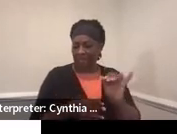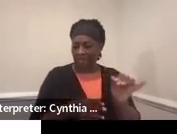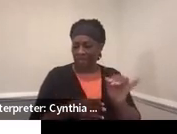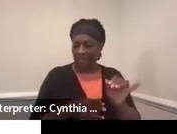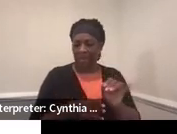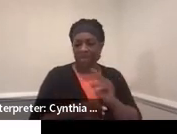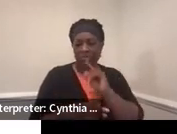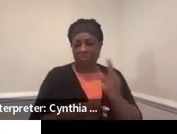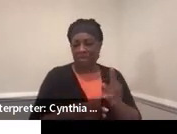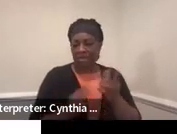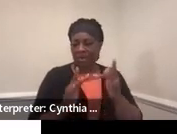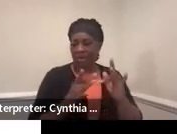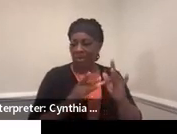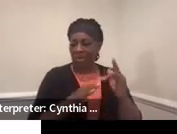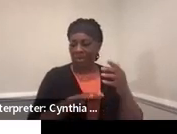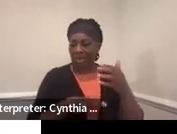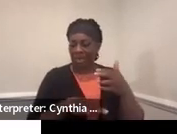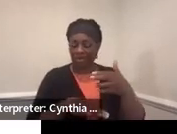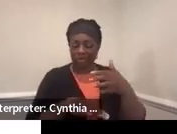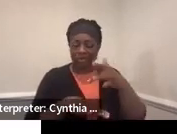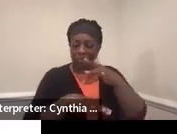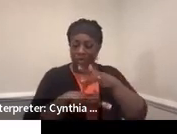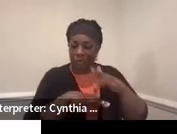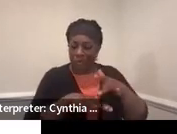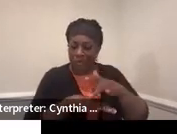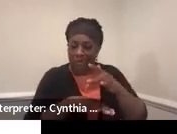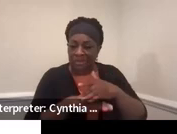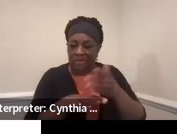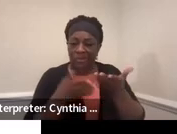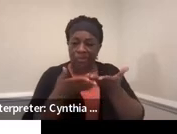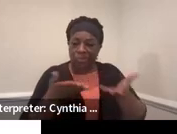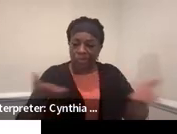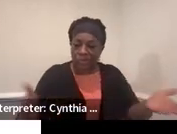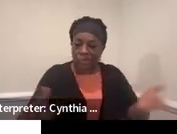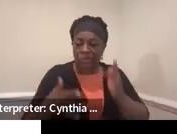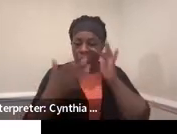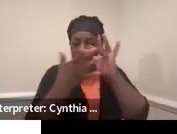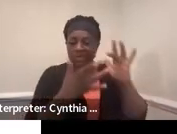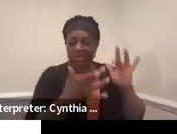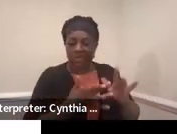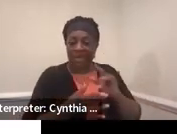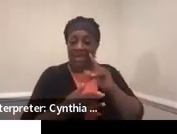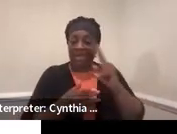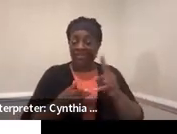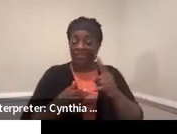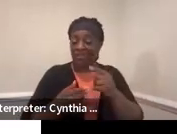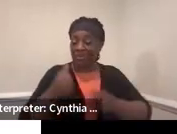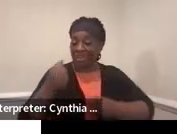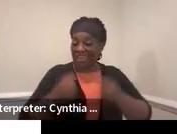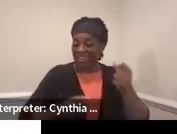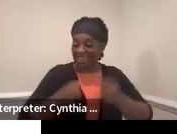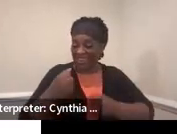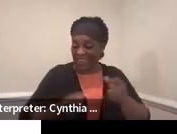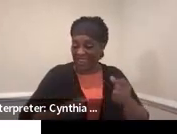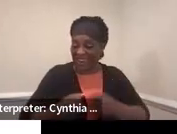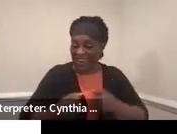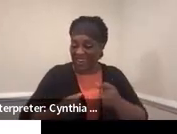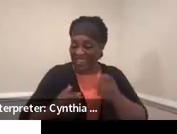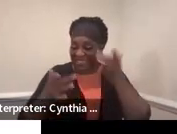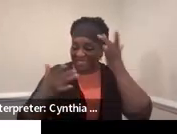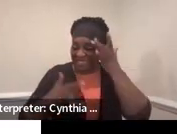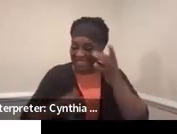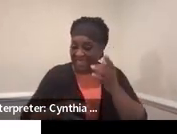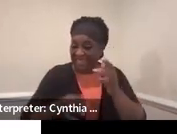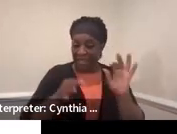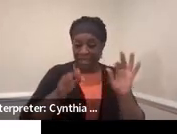are just online resources. So if you are somebody who gets carsick, please look away because I'm going to go to the end, and